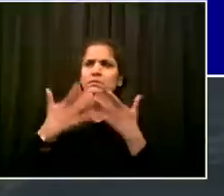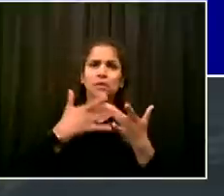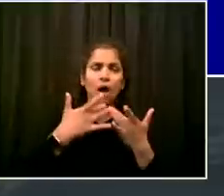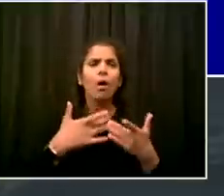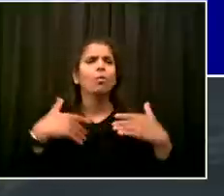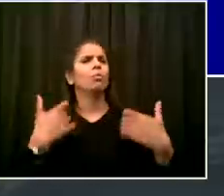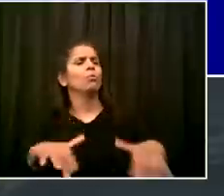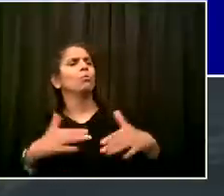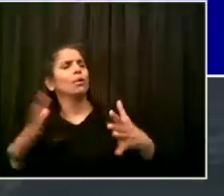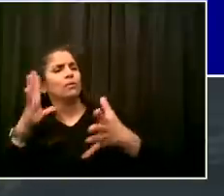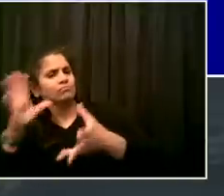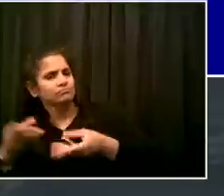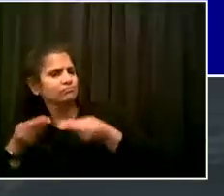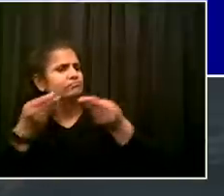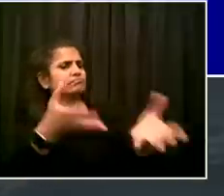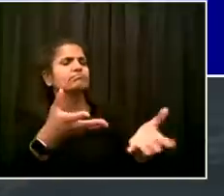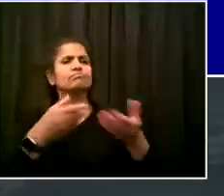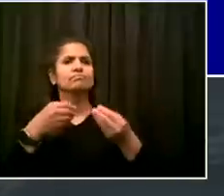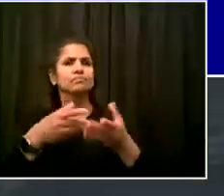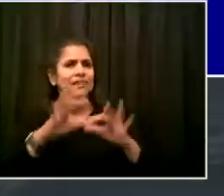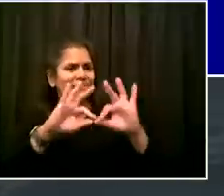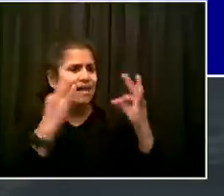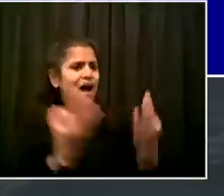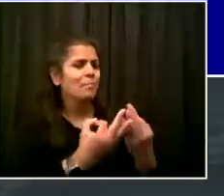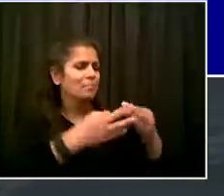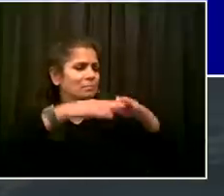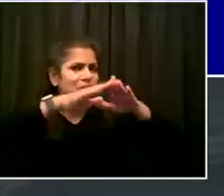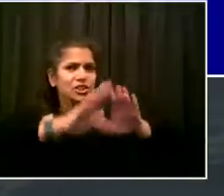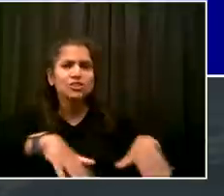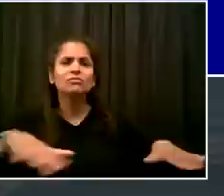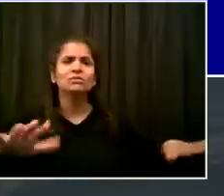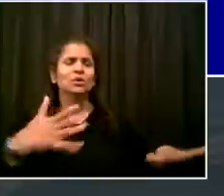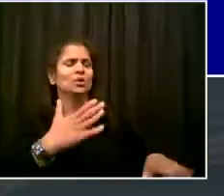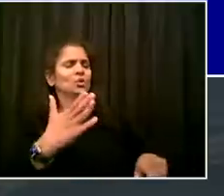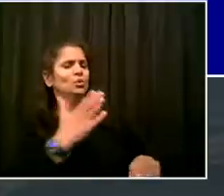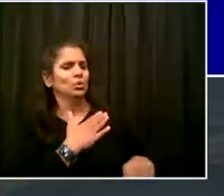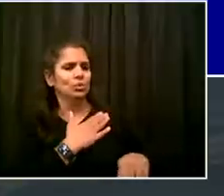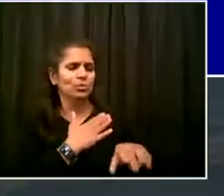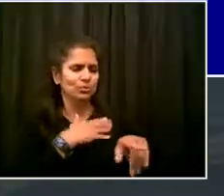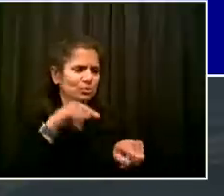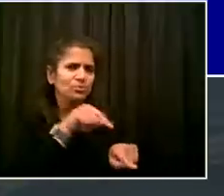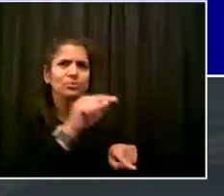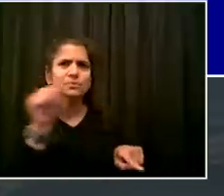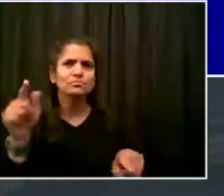everyone like them, to make sure they never have to wonder where their next meal is coming from.